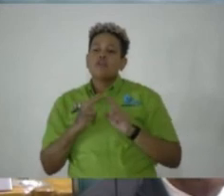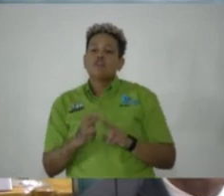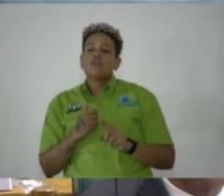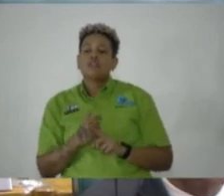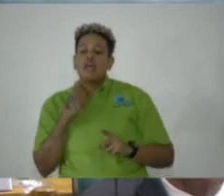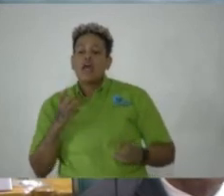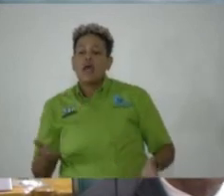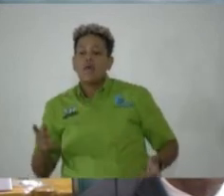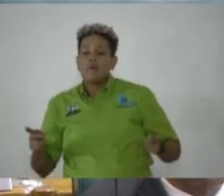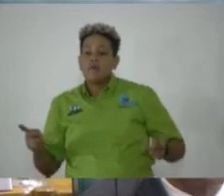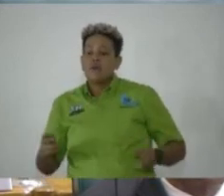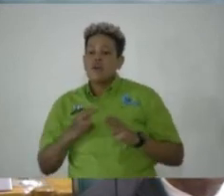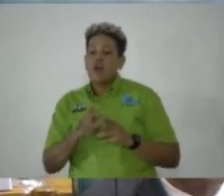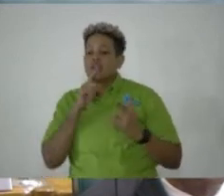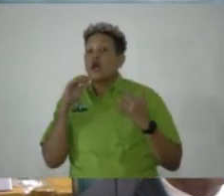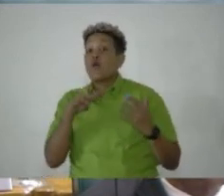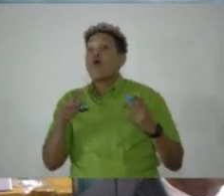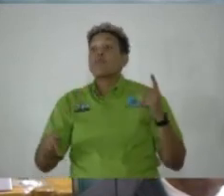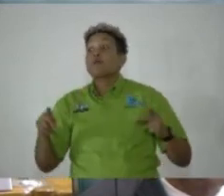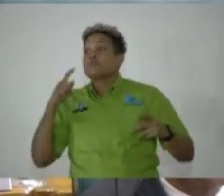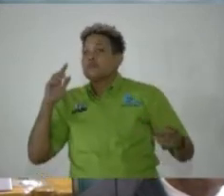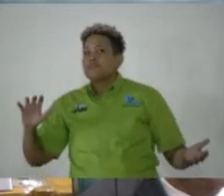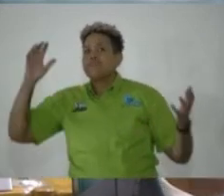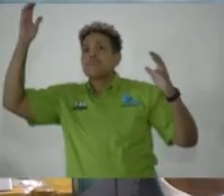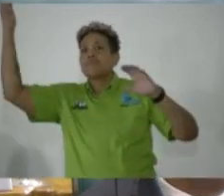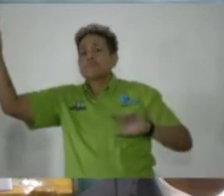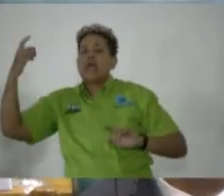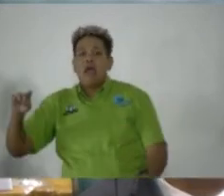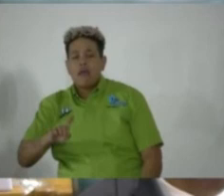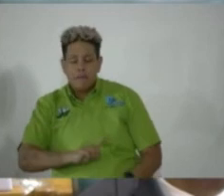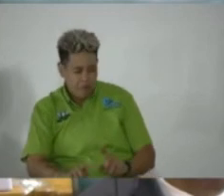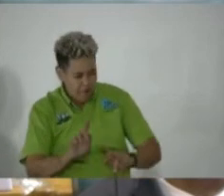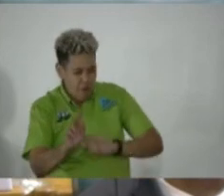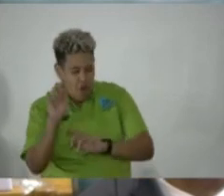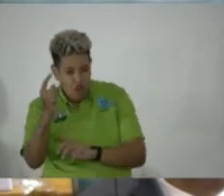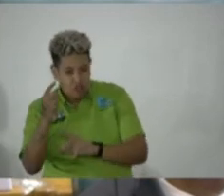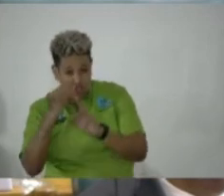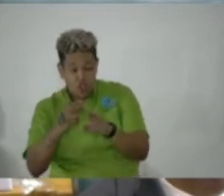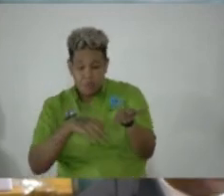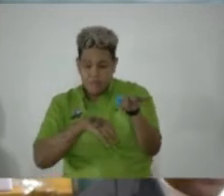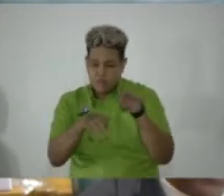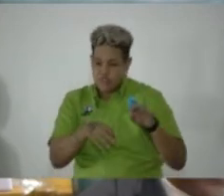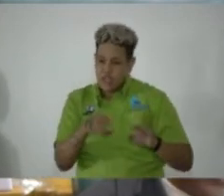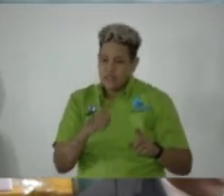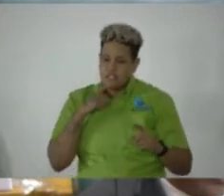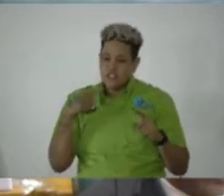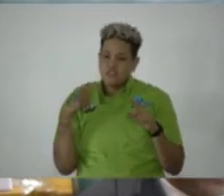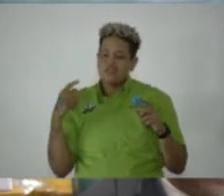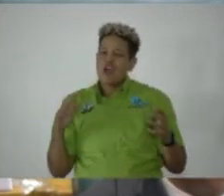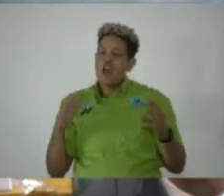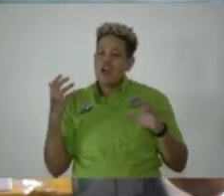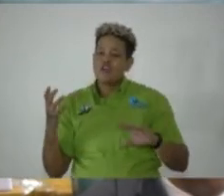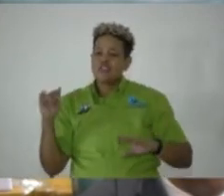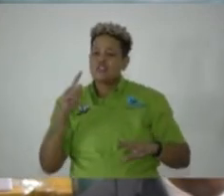uprising, there are people who regard it as a war. So I'm just saying the original term of describing it is controversial. That's why I say